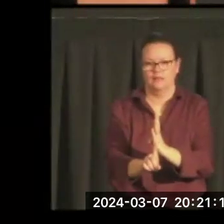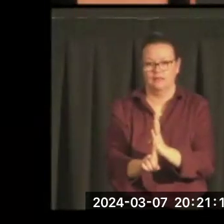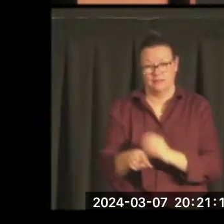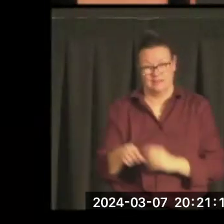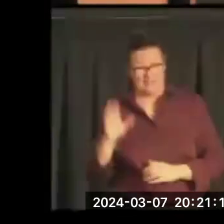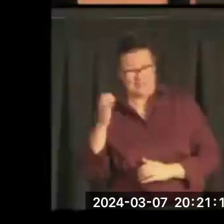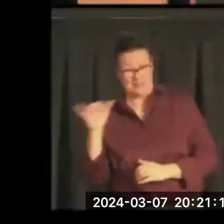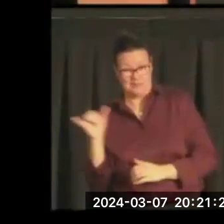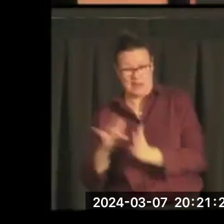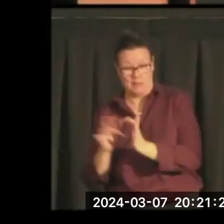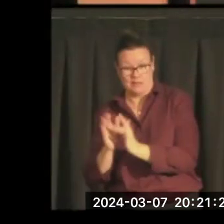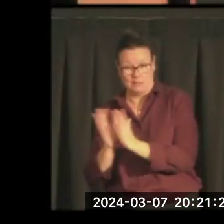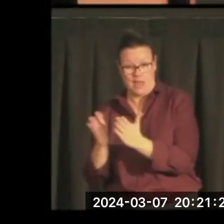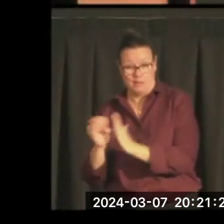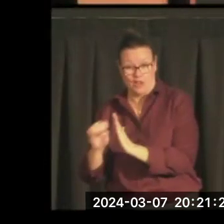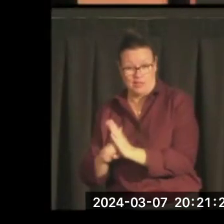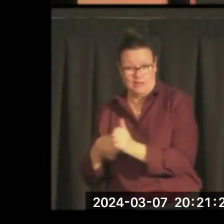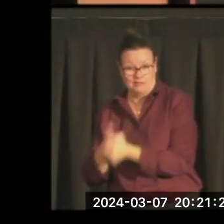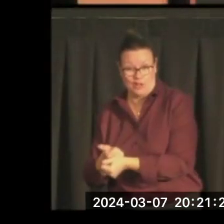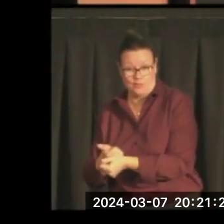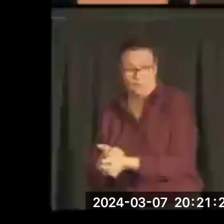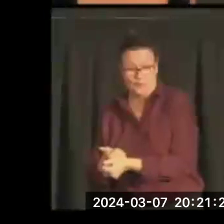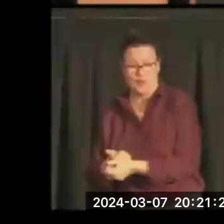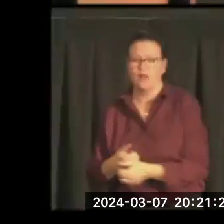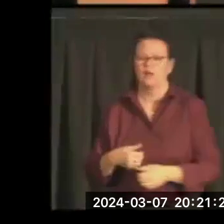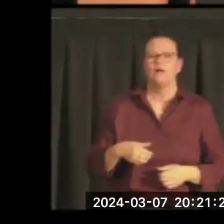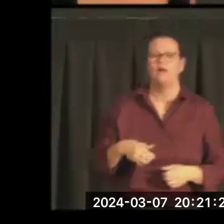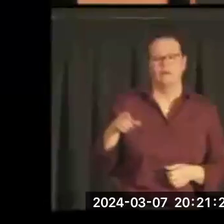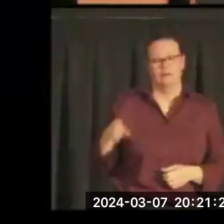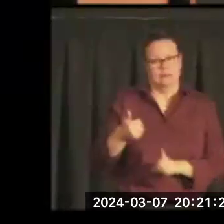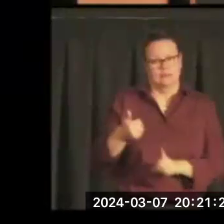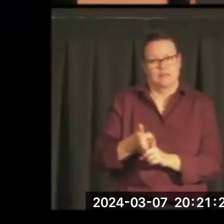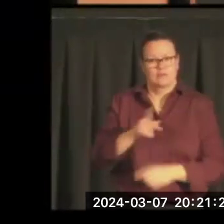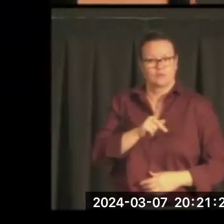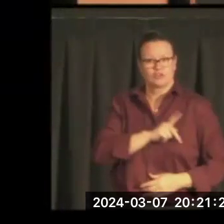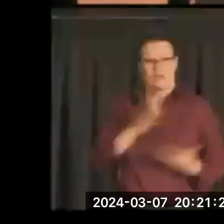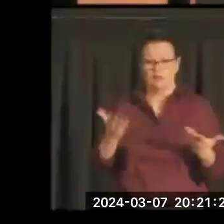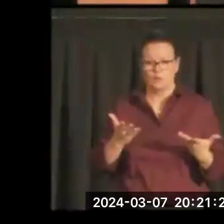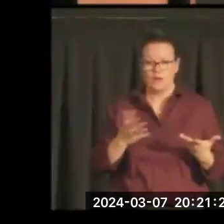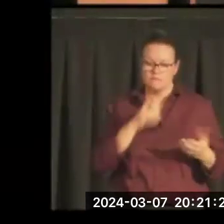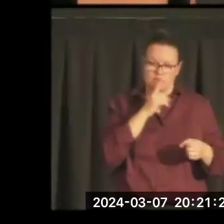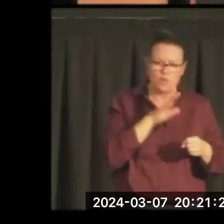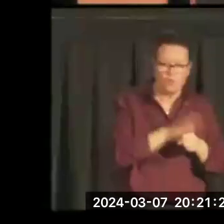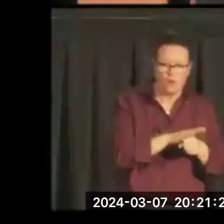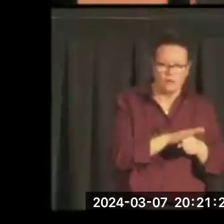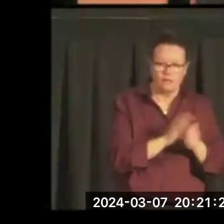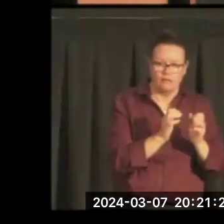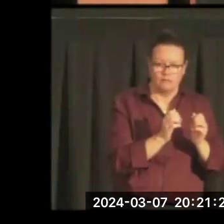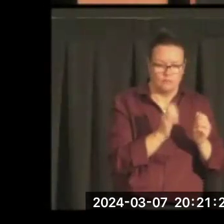Loyal to Maureen. Loyal to his country. Loyal to Montana.